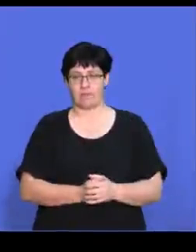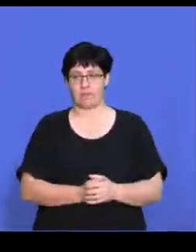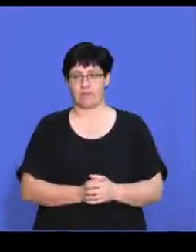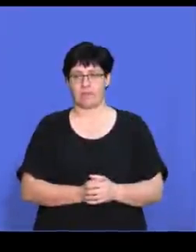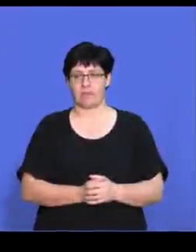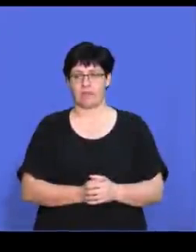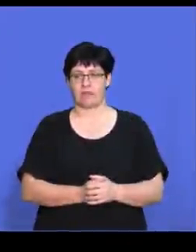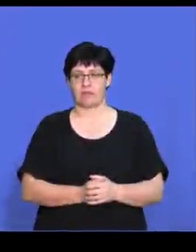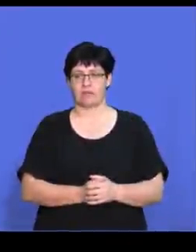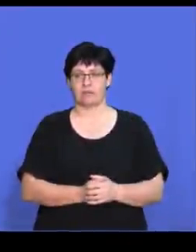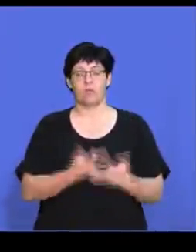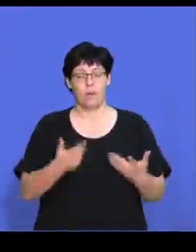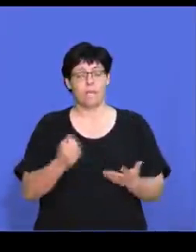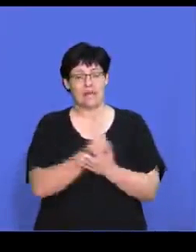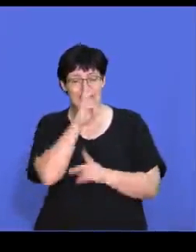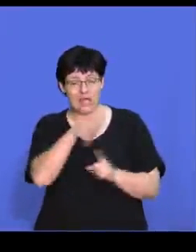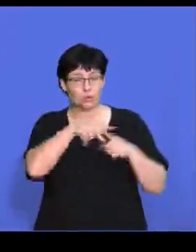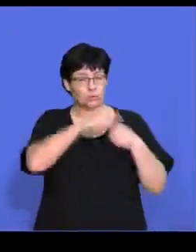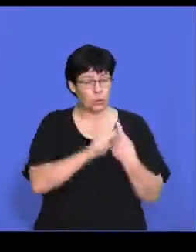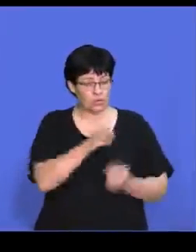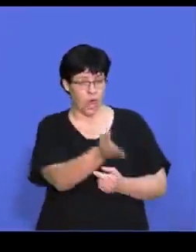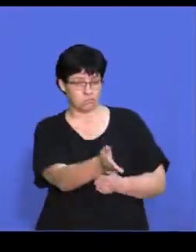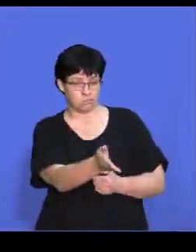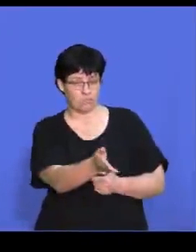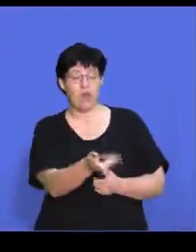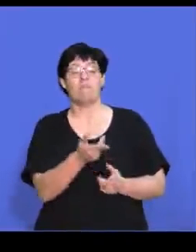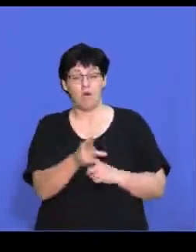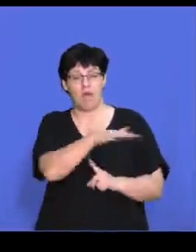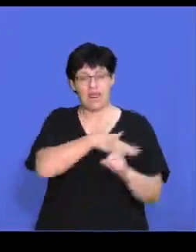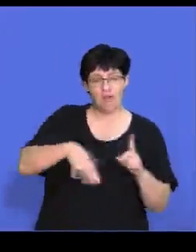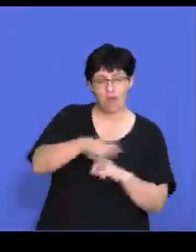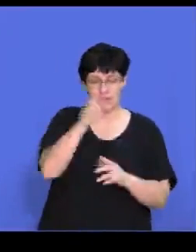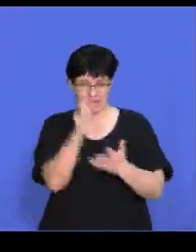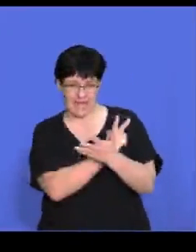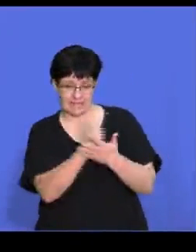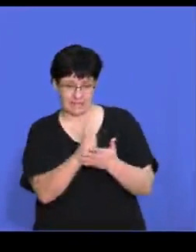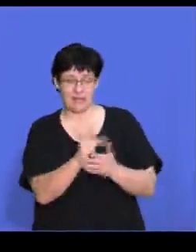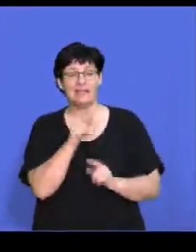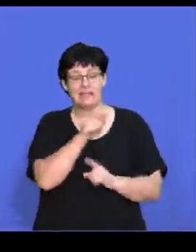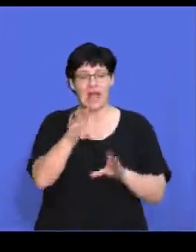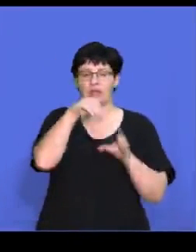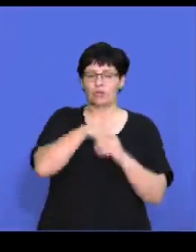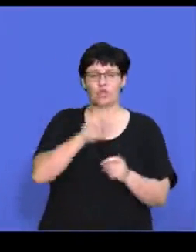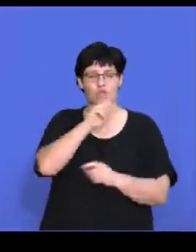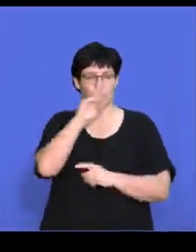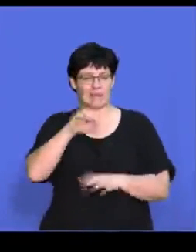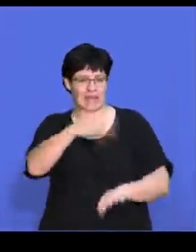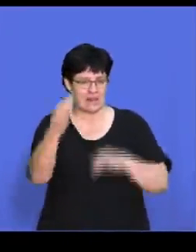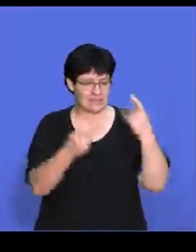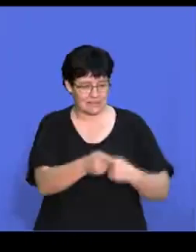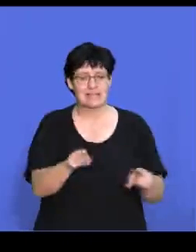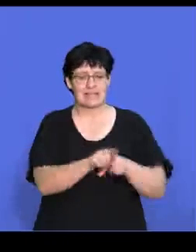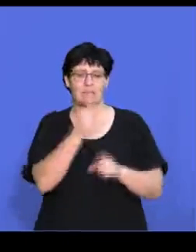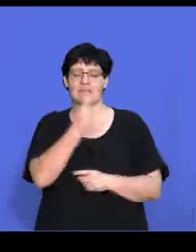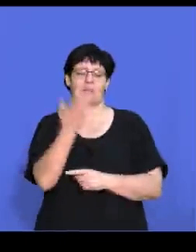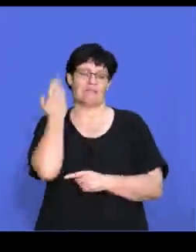We have to see what tools are available for environmental scanning. And these may include a SWOT analysis, as I've mentioned already.